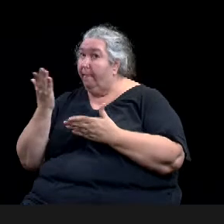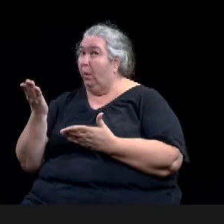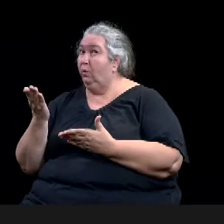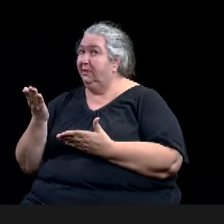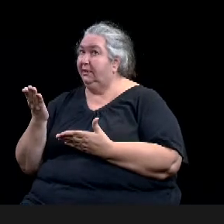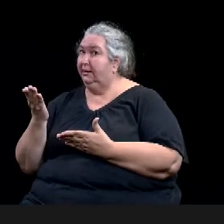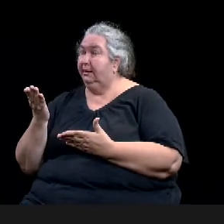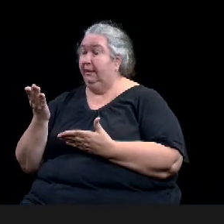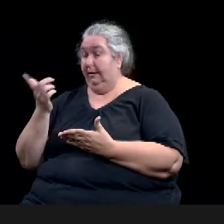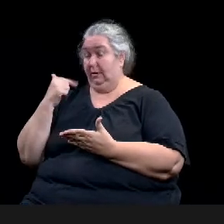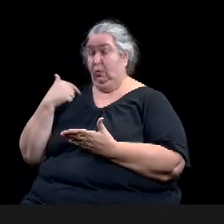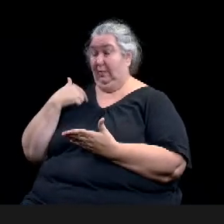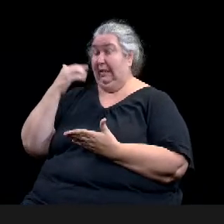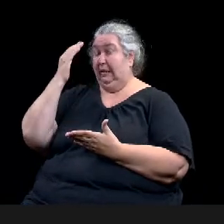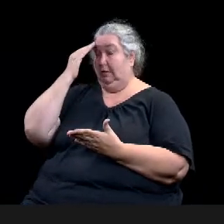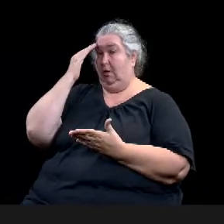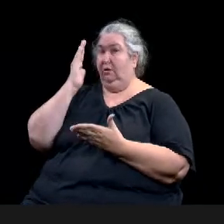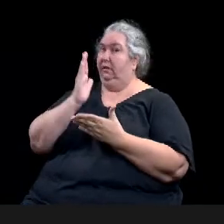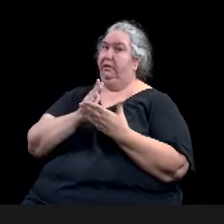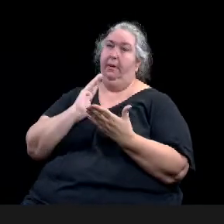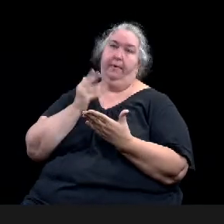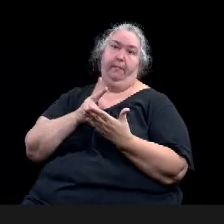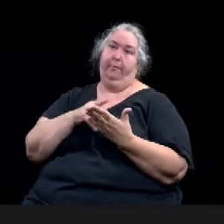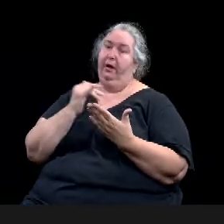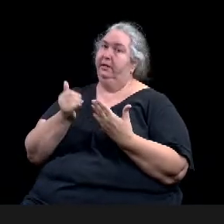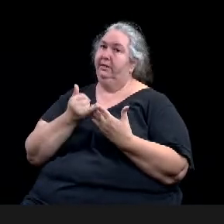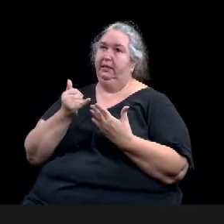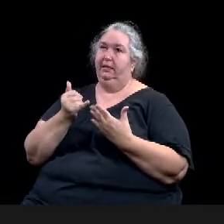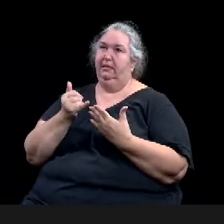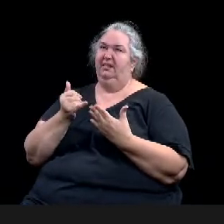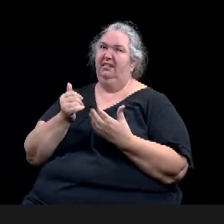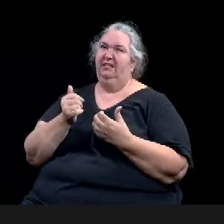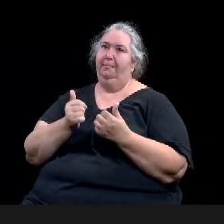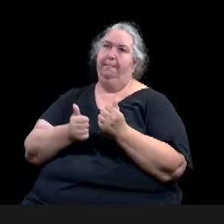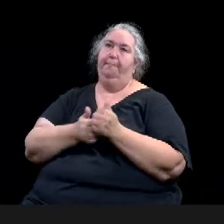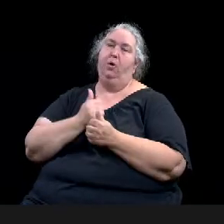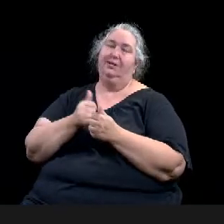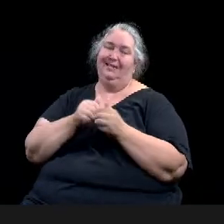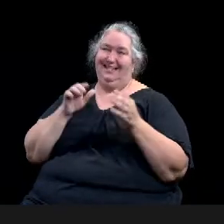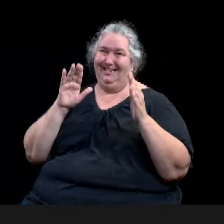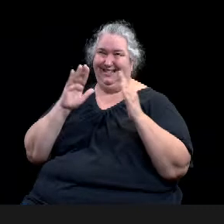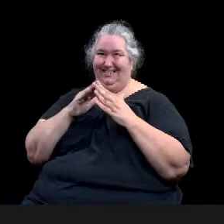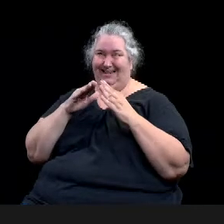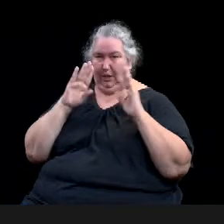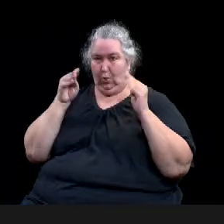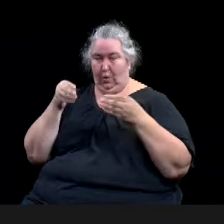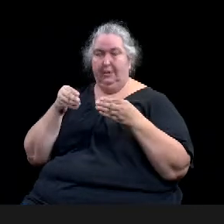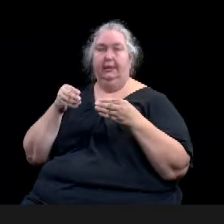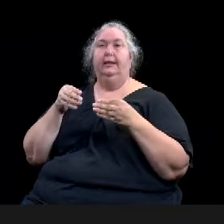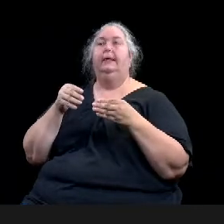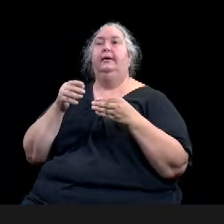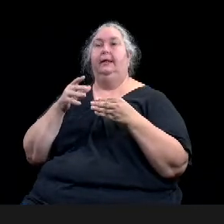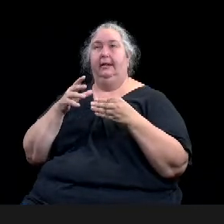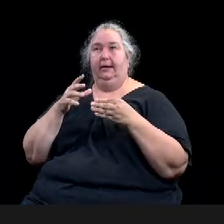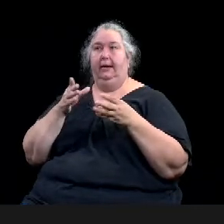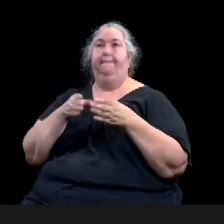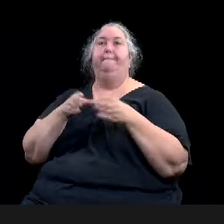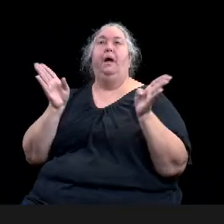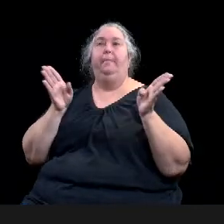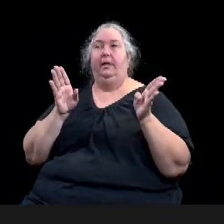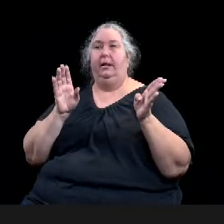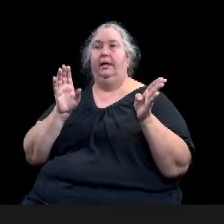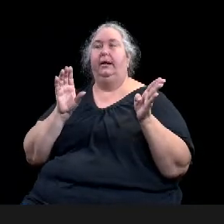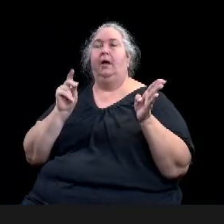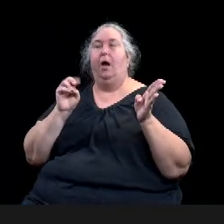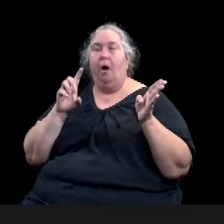be something that's publicly owned or maintained by the city, uh, such as replacing signs in the right-of-way, like those neighborhood identity signs